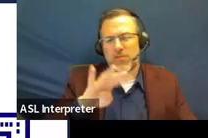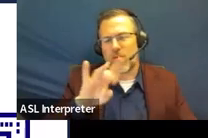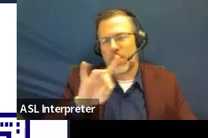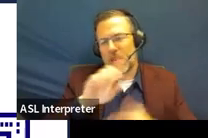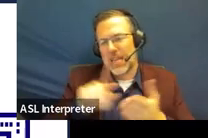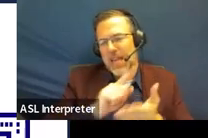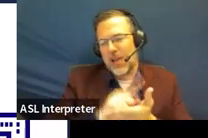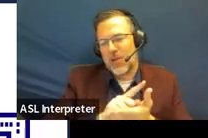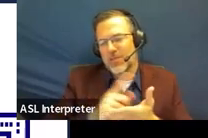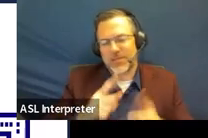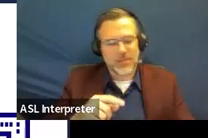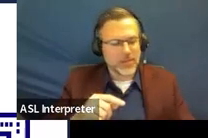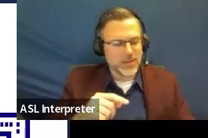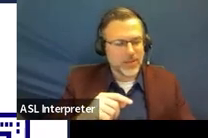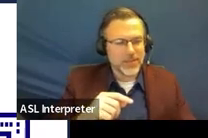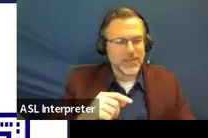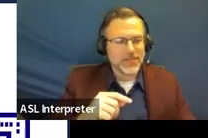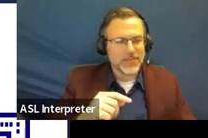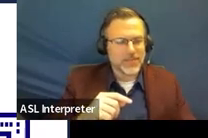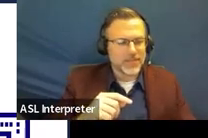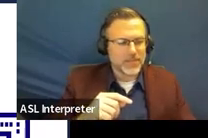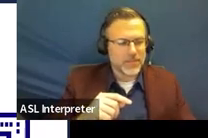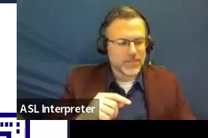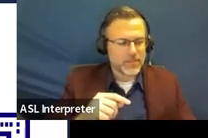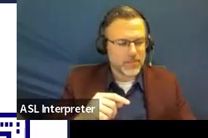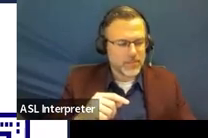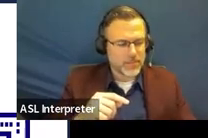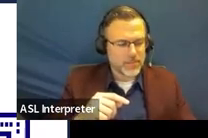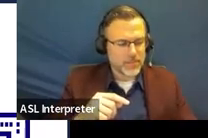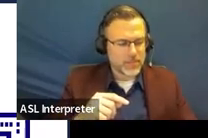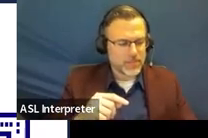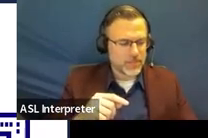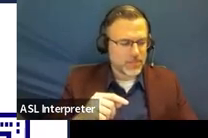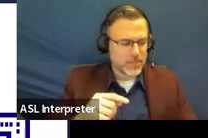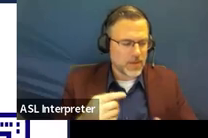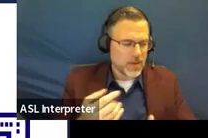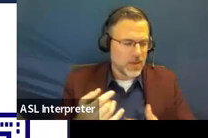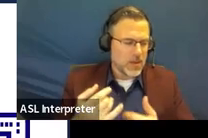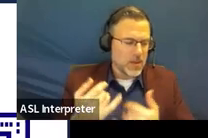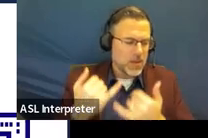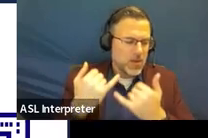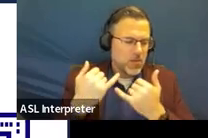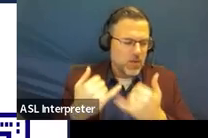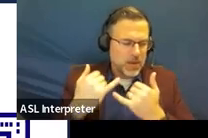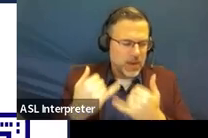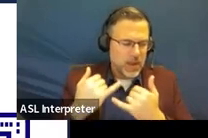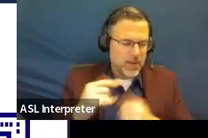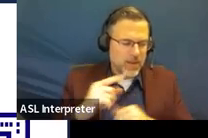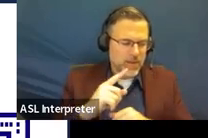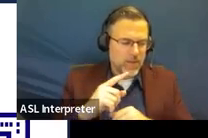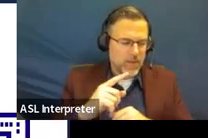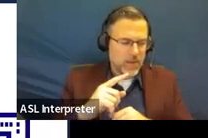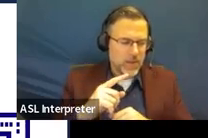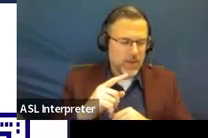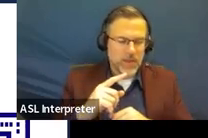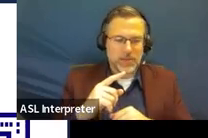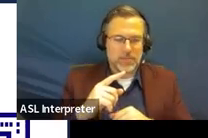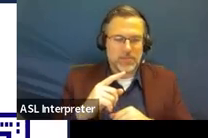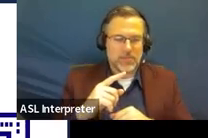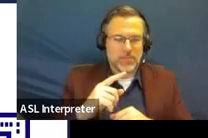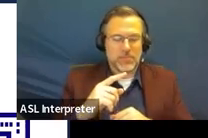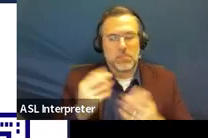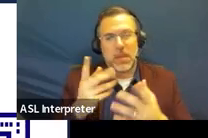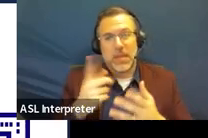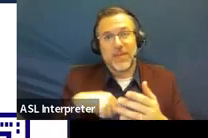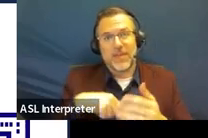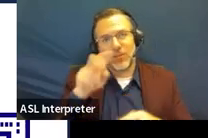year. Right now, it might be a little closer to that 48 hours because we're slammed with travel. Um, but yeah, just keep these email addresses